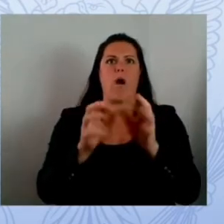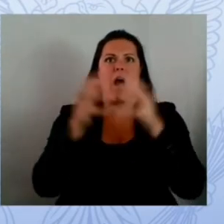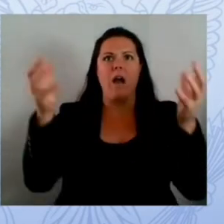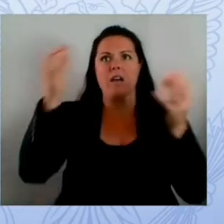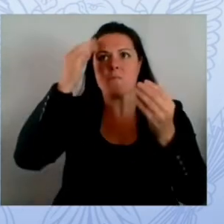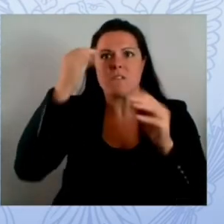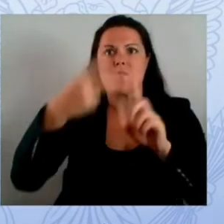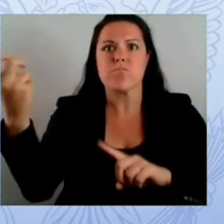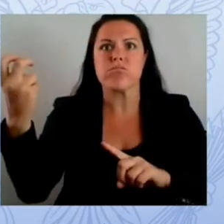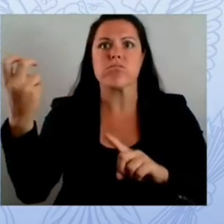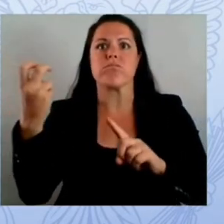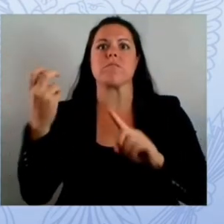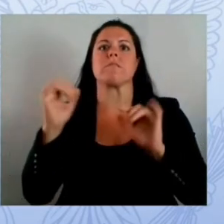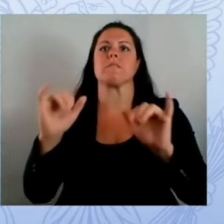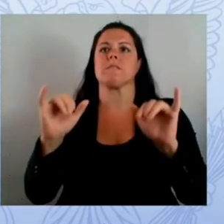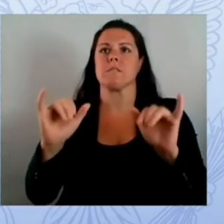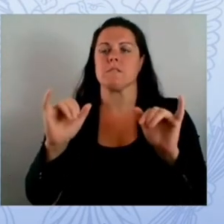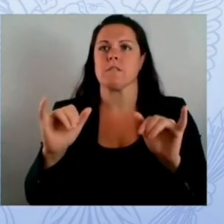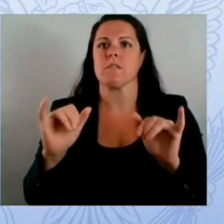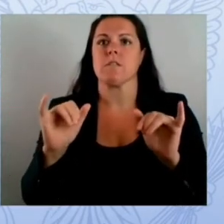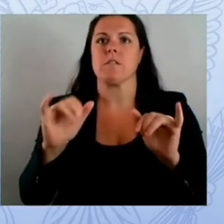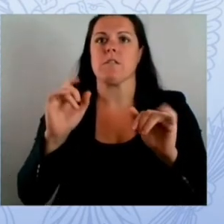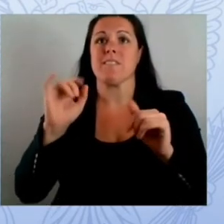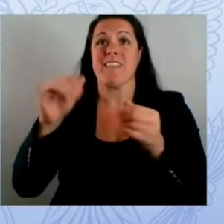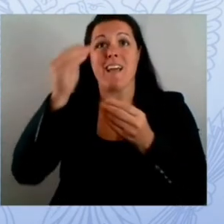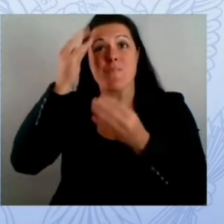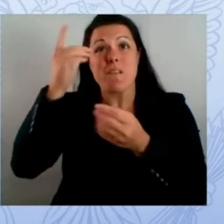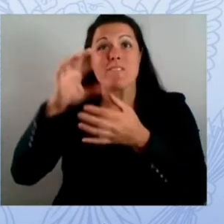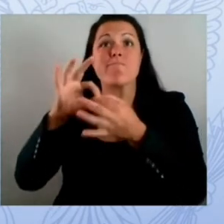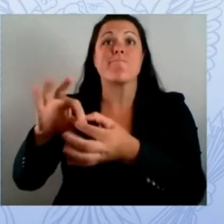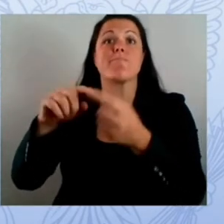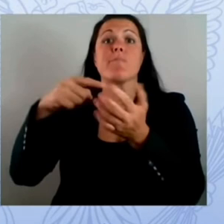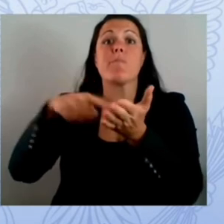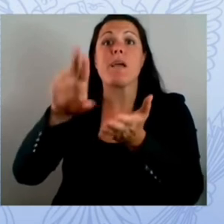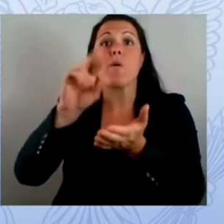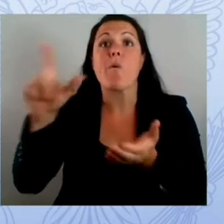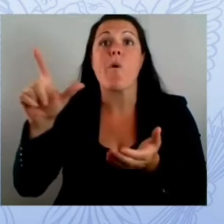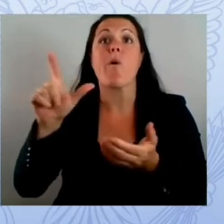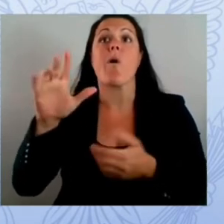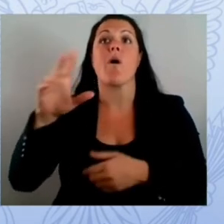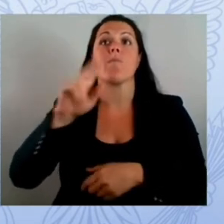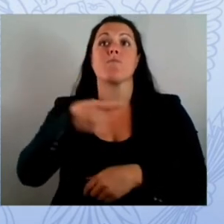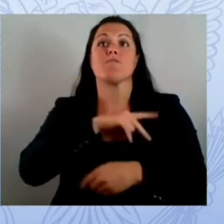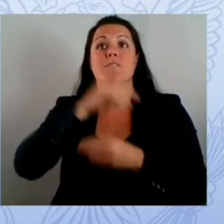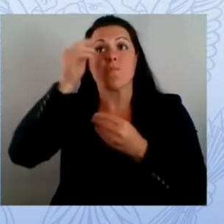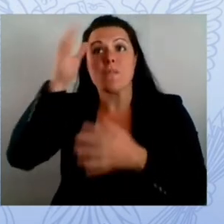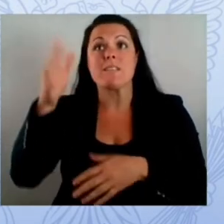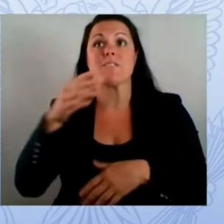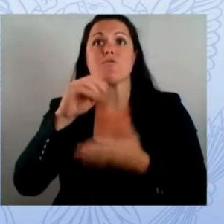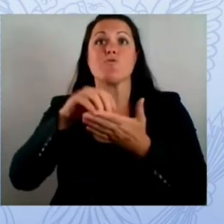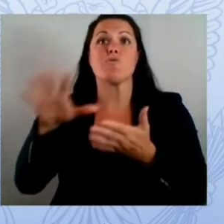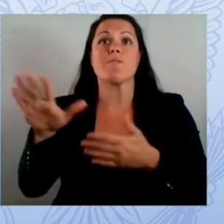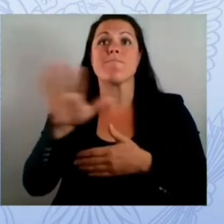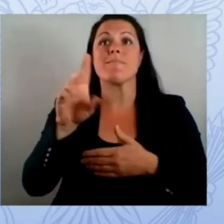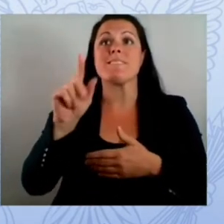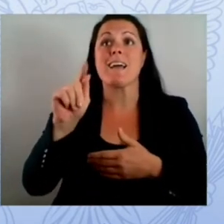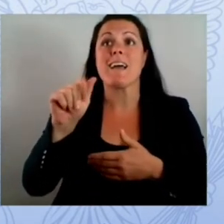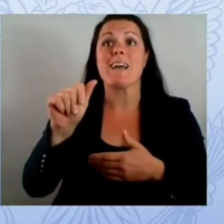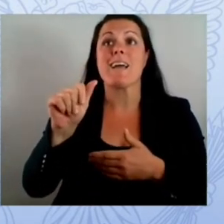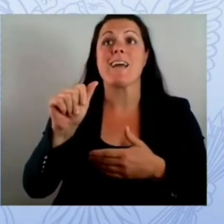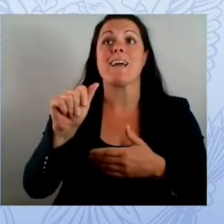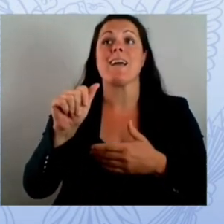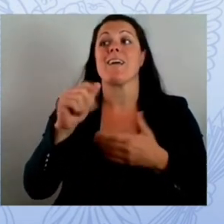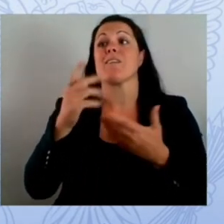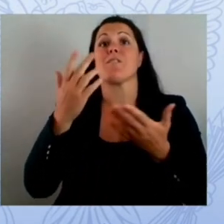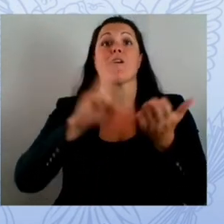identifiable social security numbers and student data as well as contract information for our multi-billion dollar general